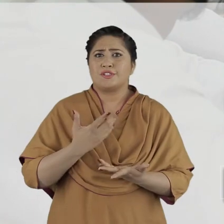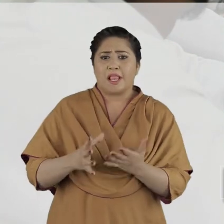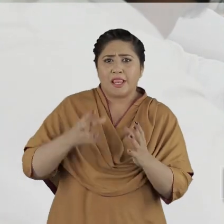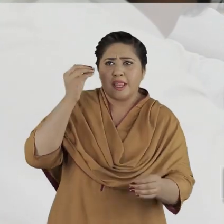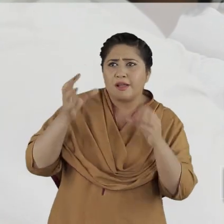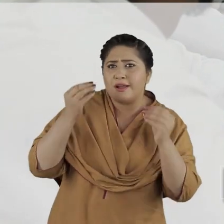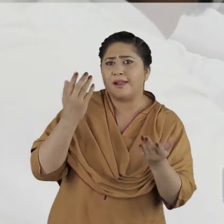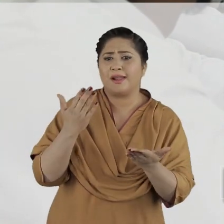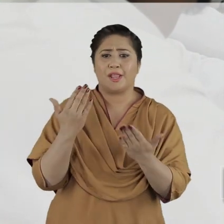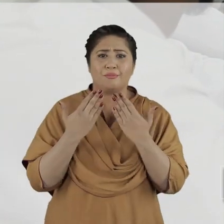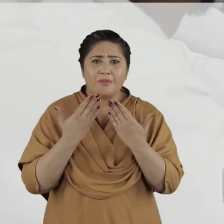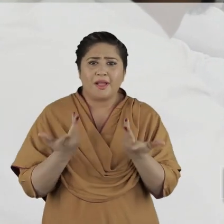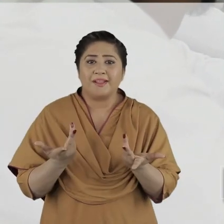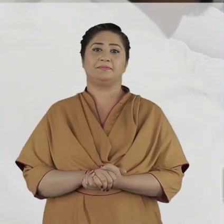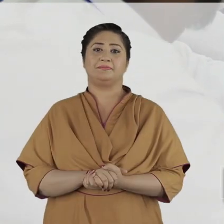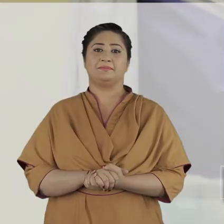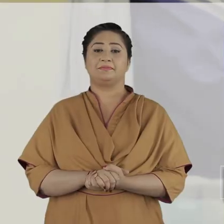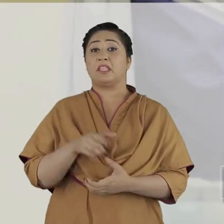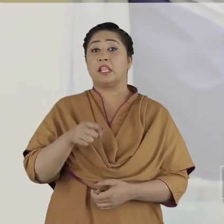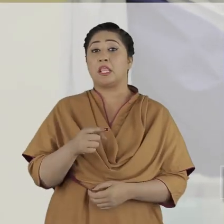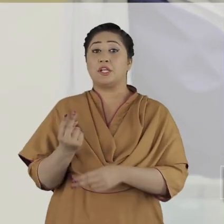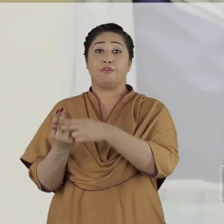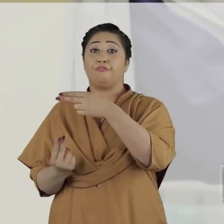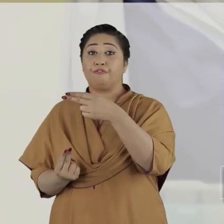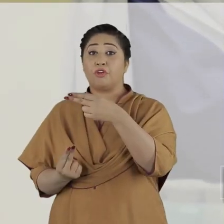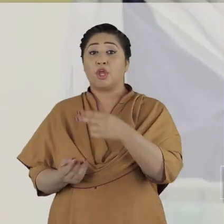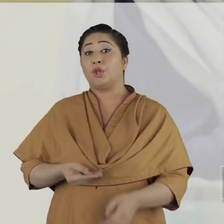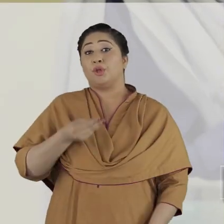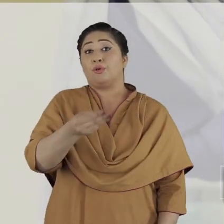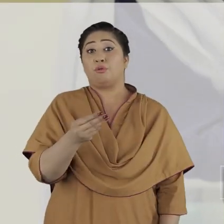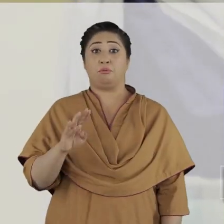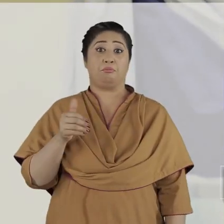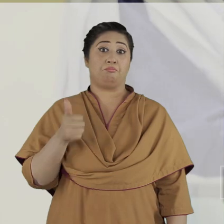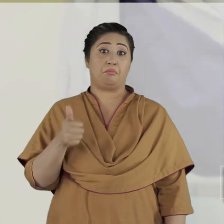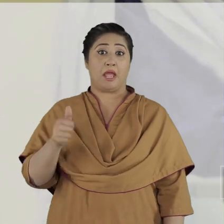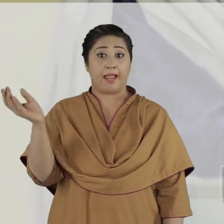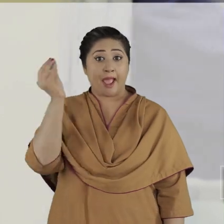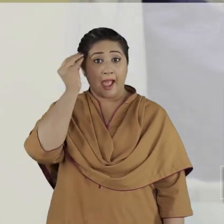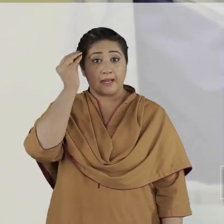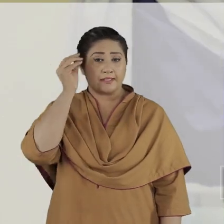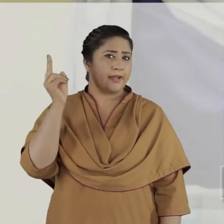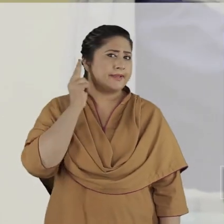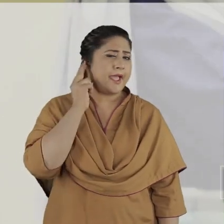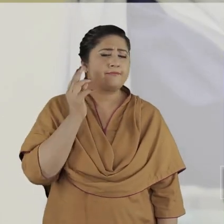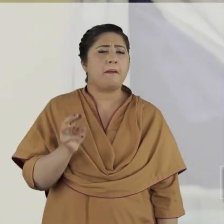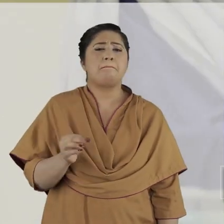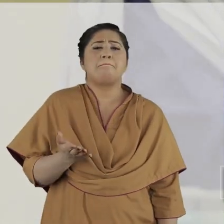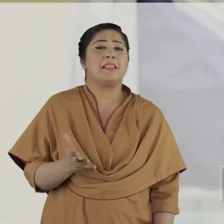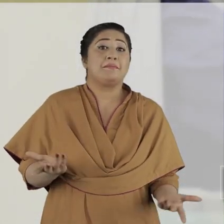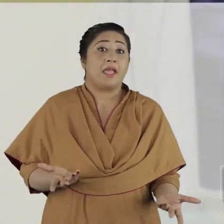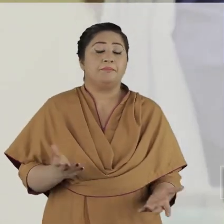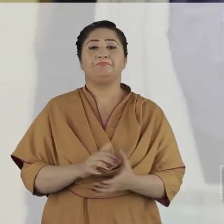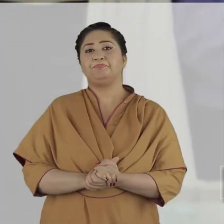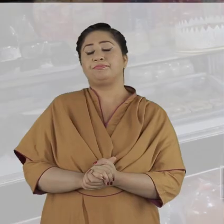in learning about the world around them. This video has given you a better understanding of what it means to be